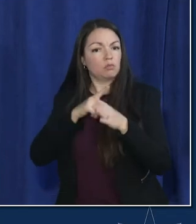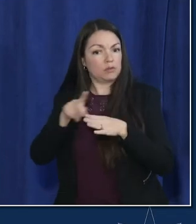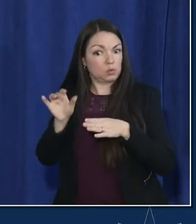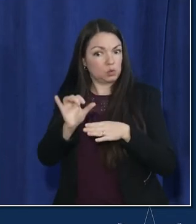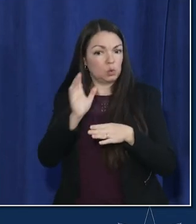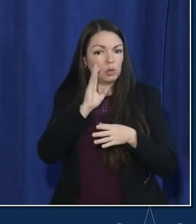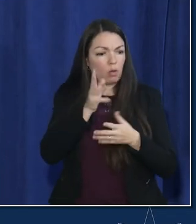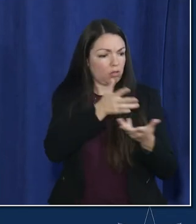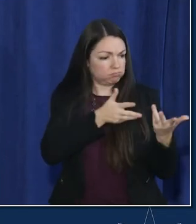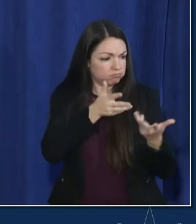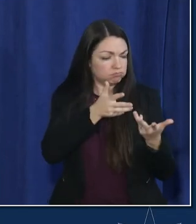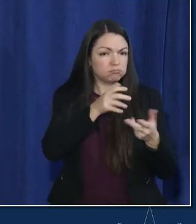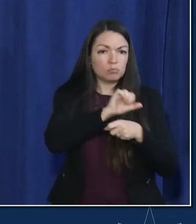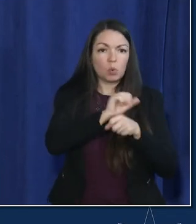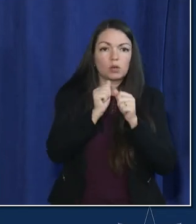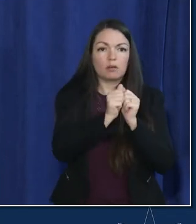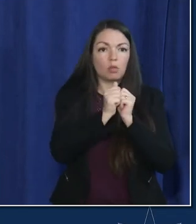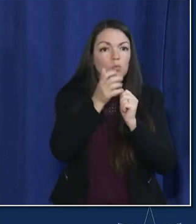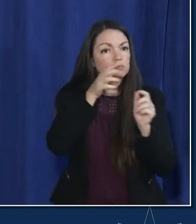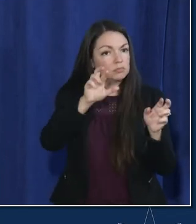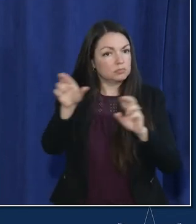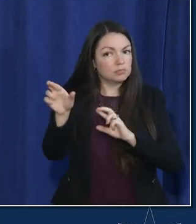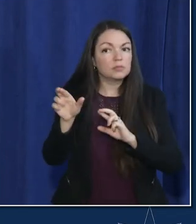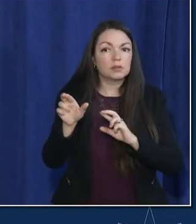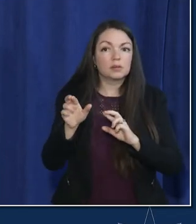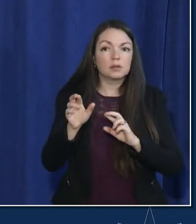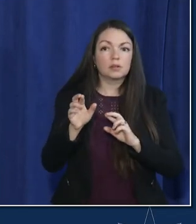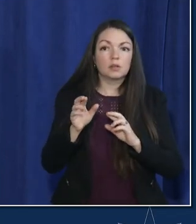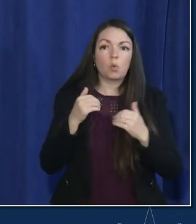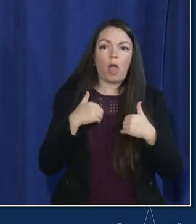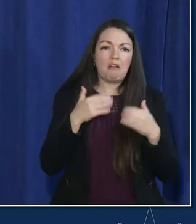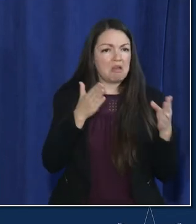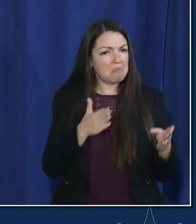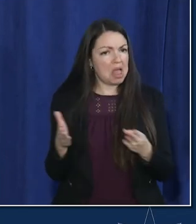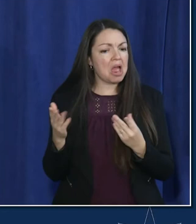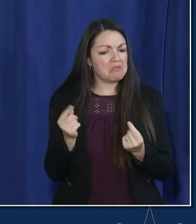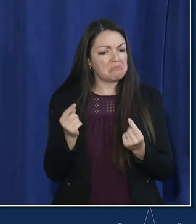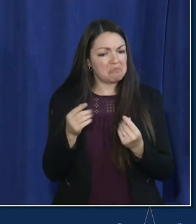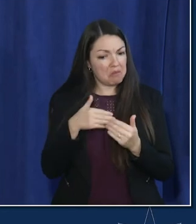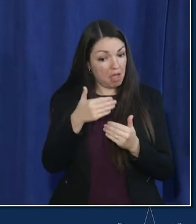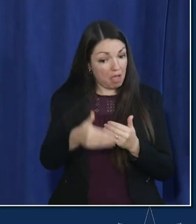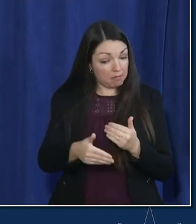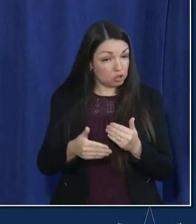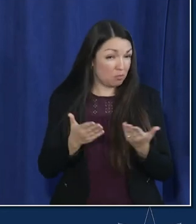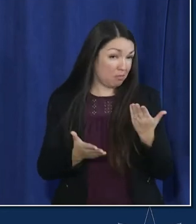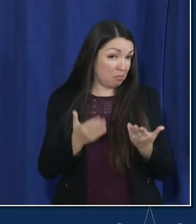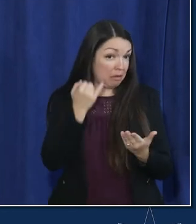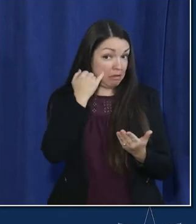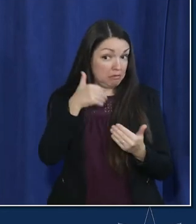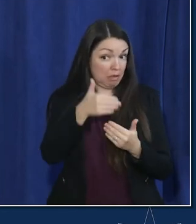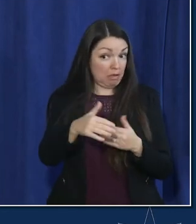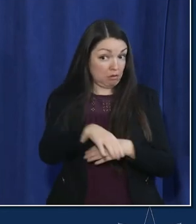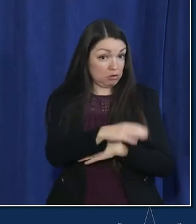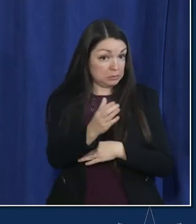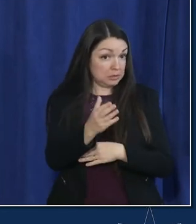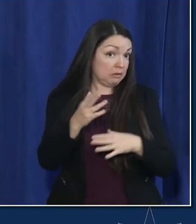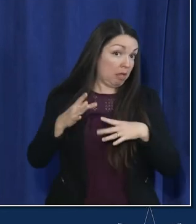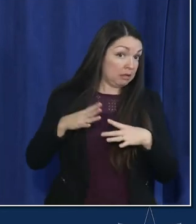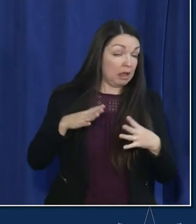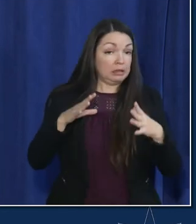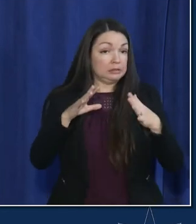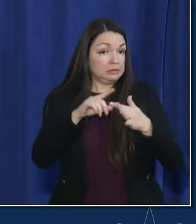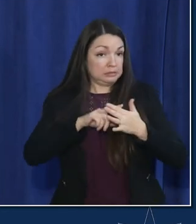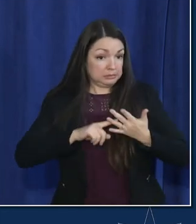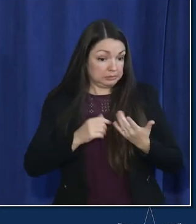and so you know we we're making contingency plans in case after the holidays and hopefully we don't have to use them but again